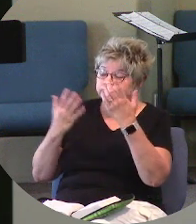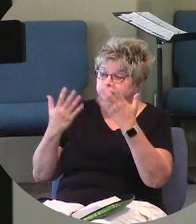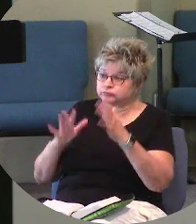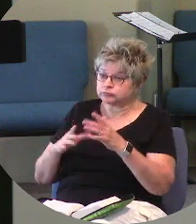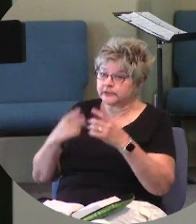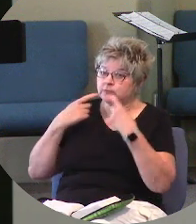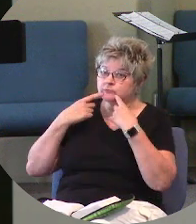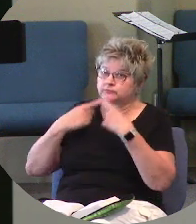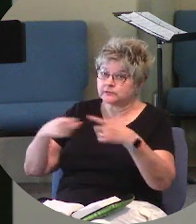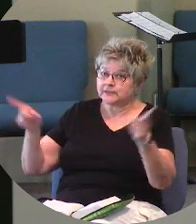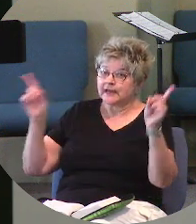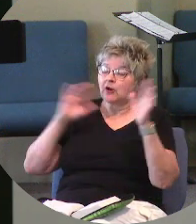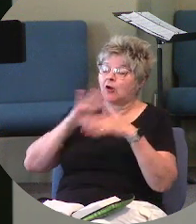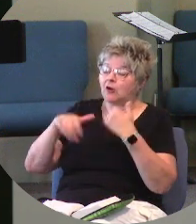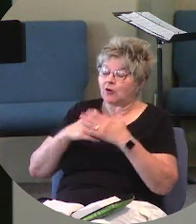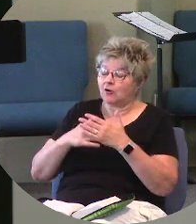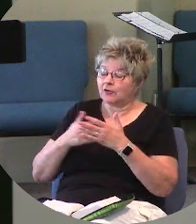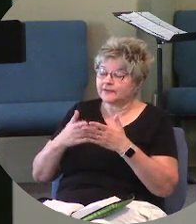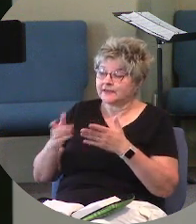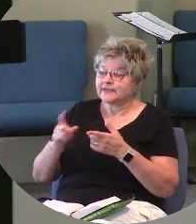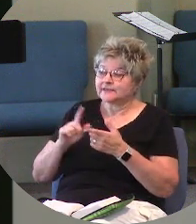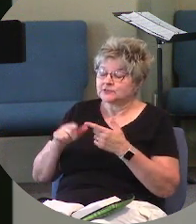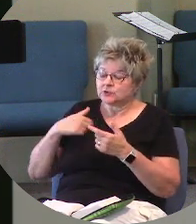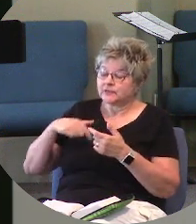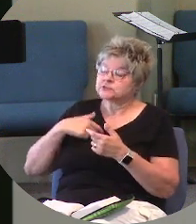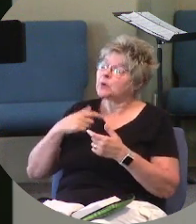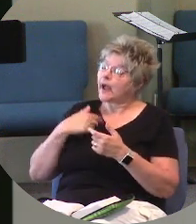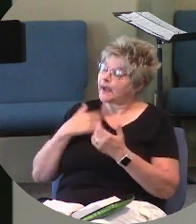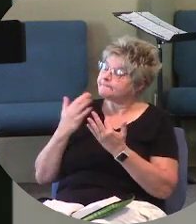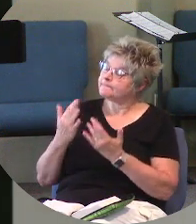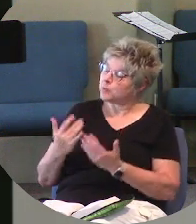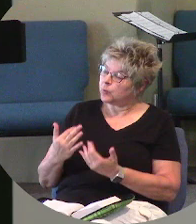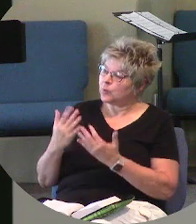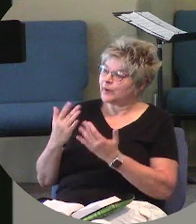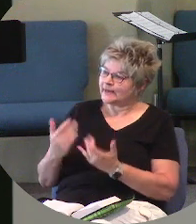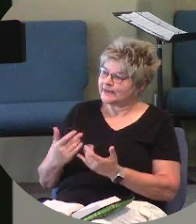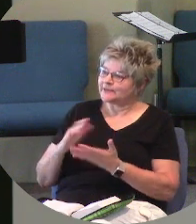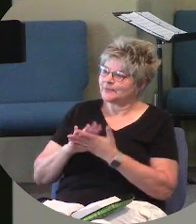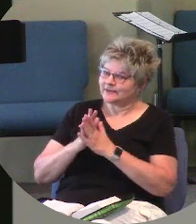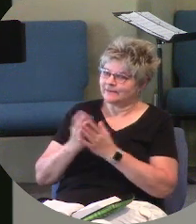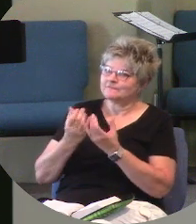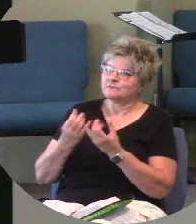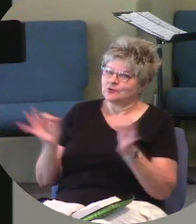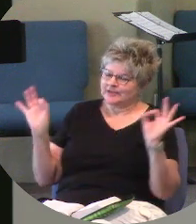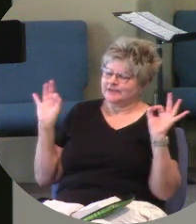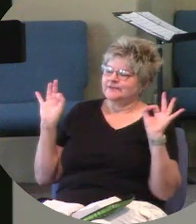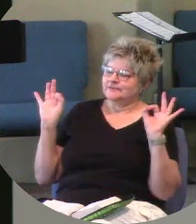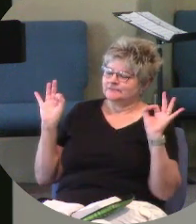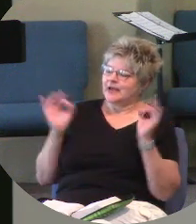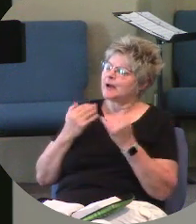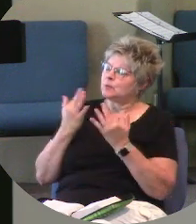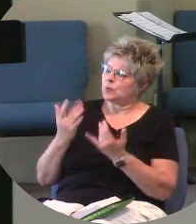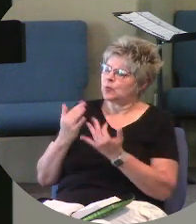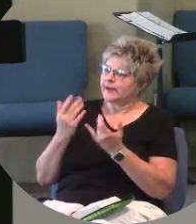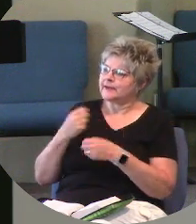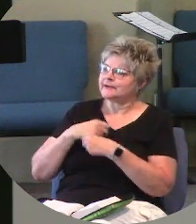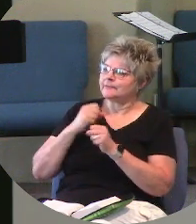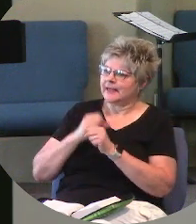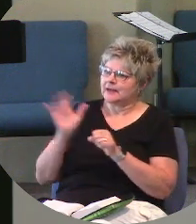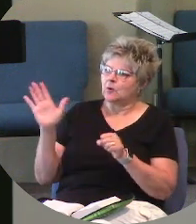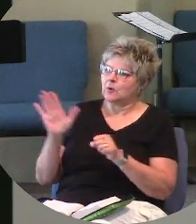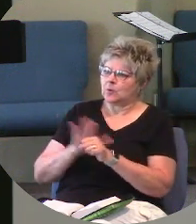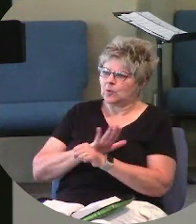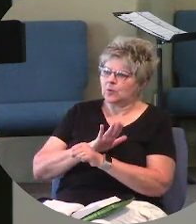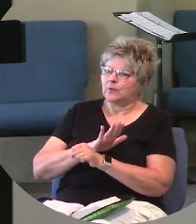declare all things to us. So I'm waiting, I'm waiting to be free. I'm waiting to be made whole.